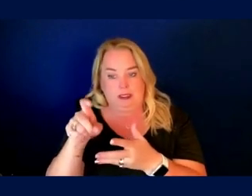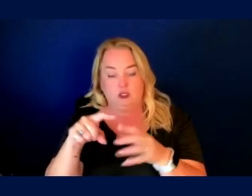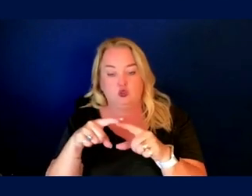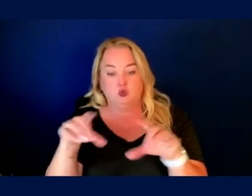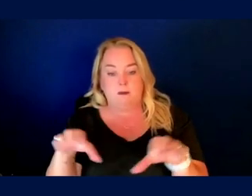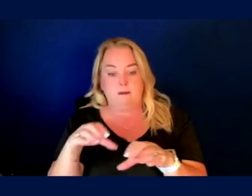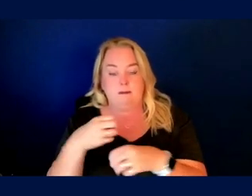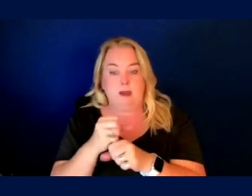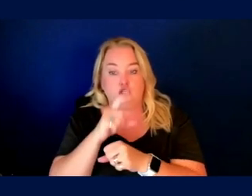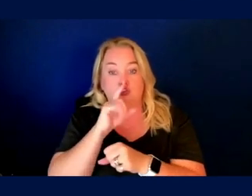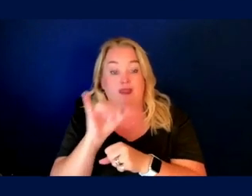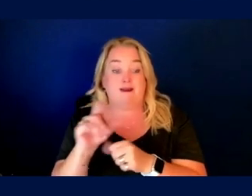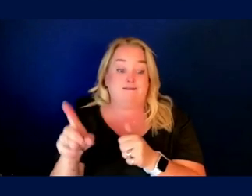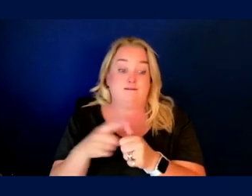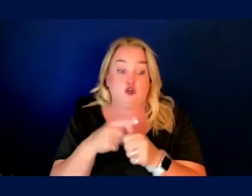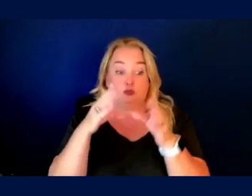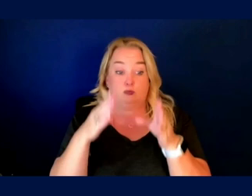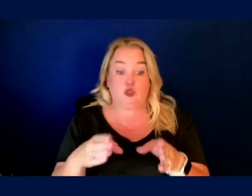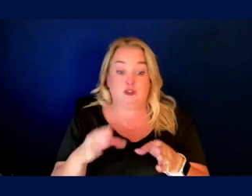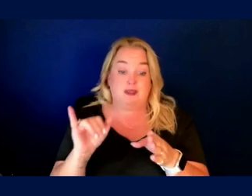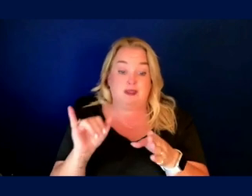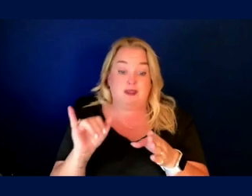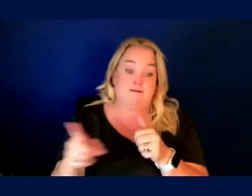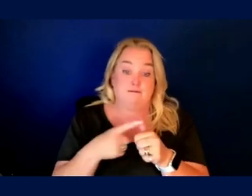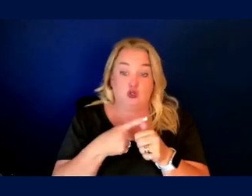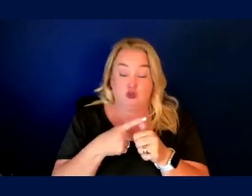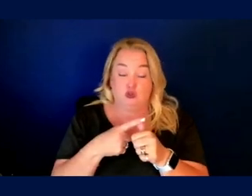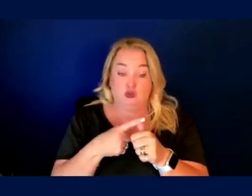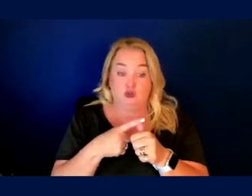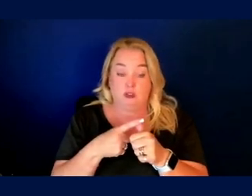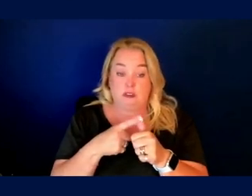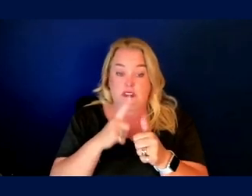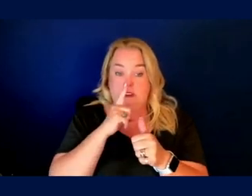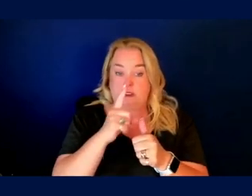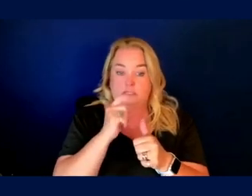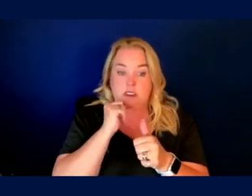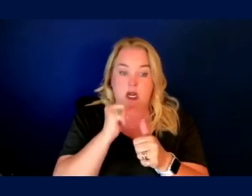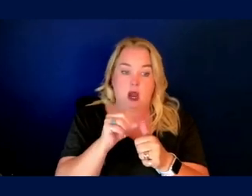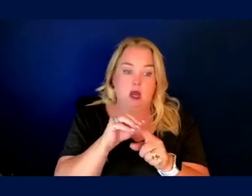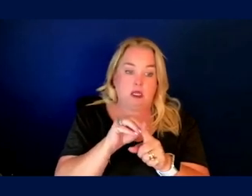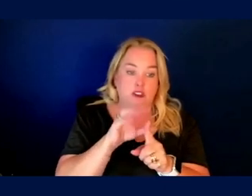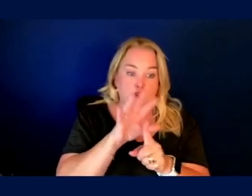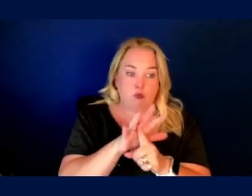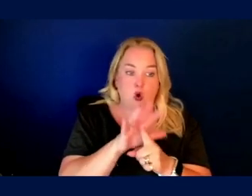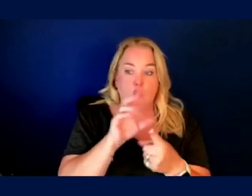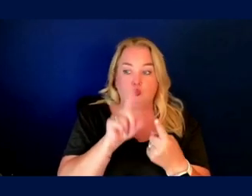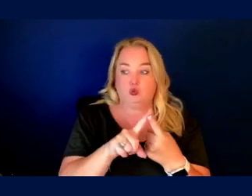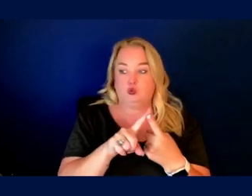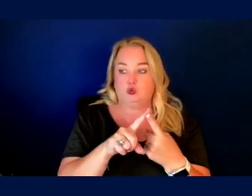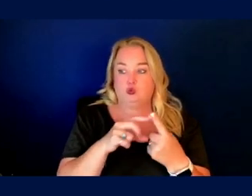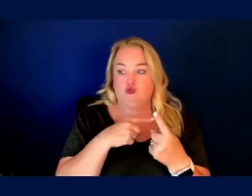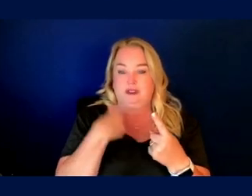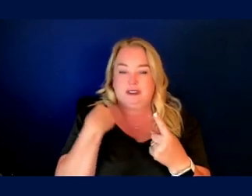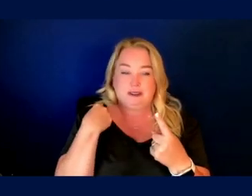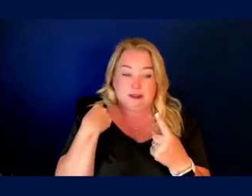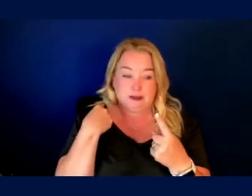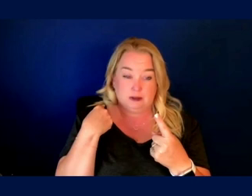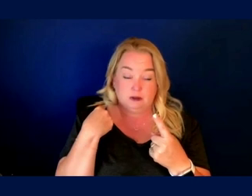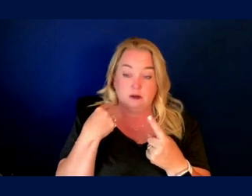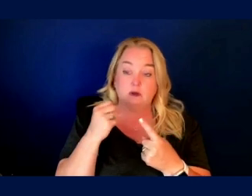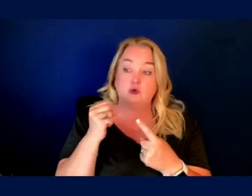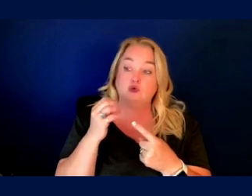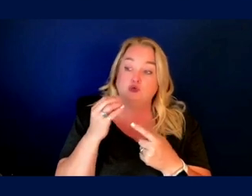first individual at that particular deficit is not exposed to undue risk. So